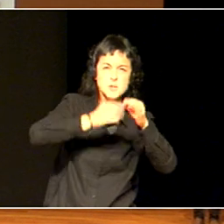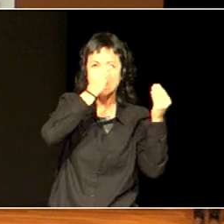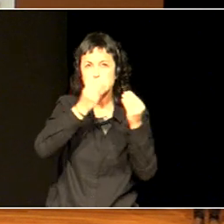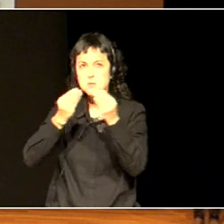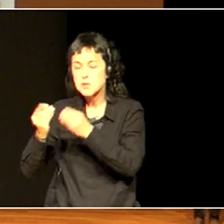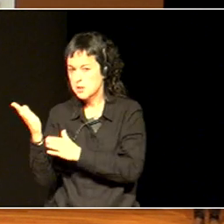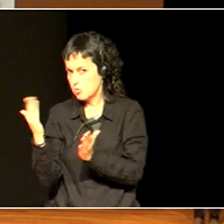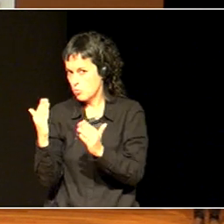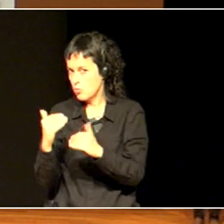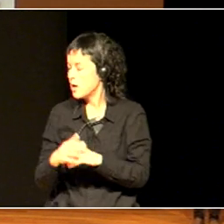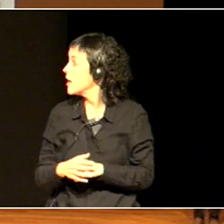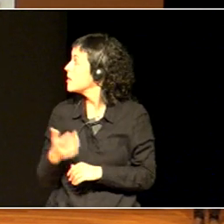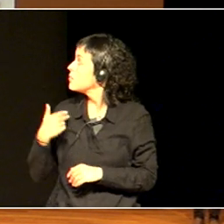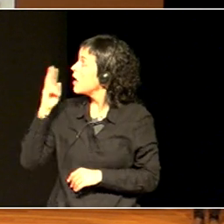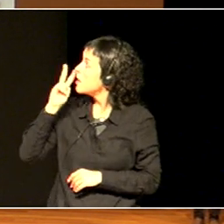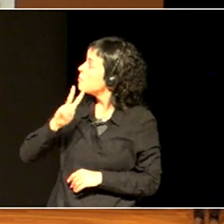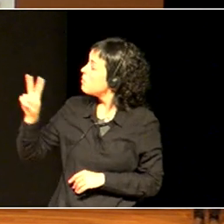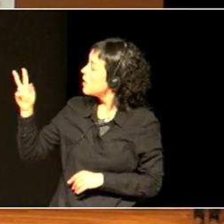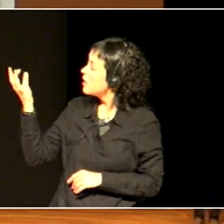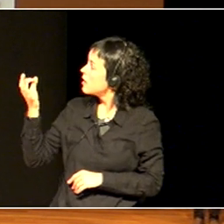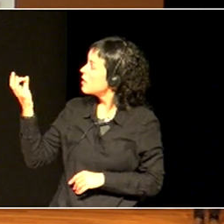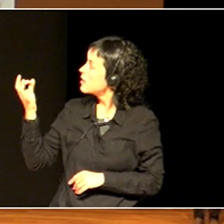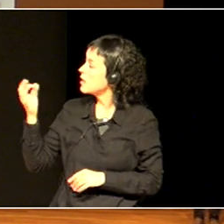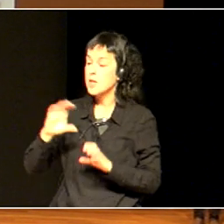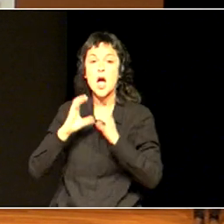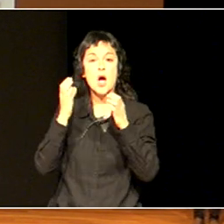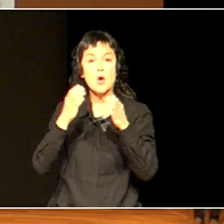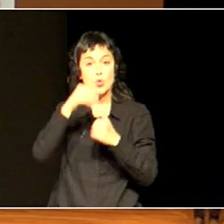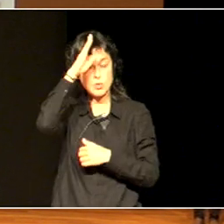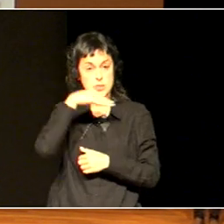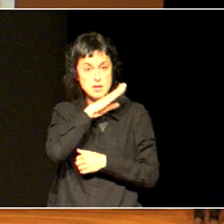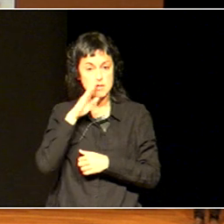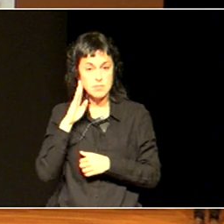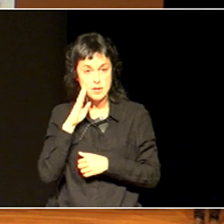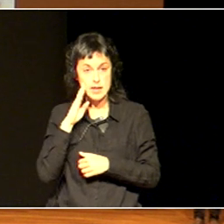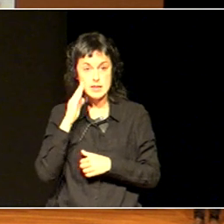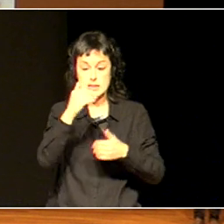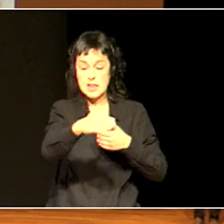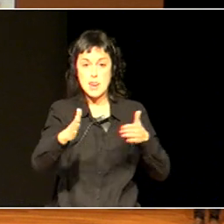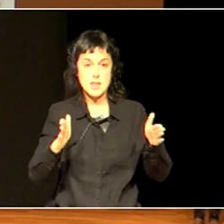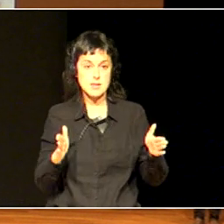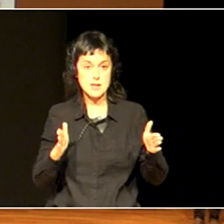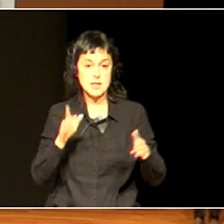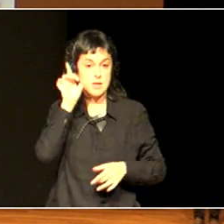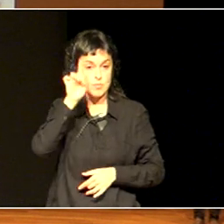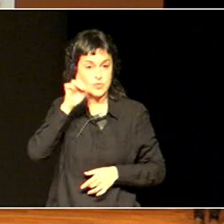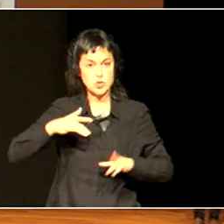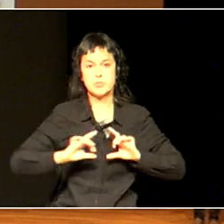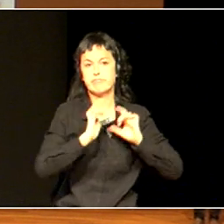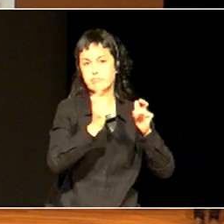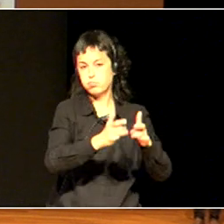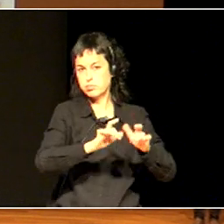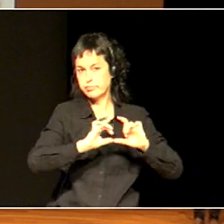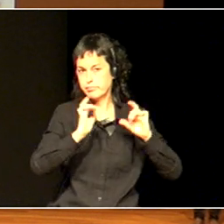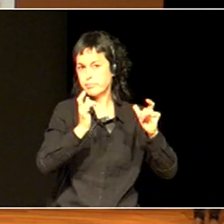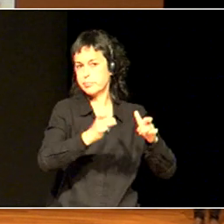coming together in the staff room to look at issues that they had decided